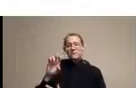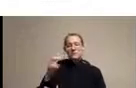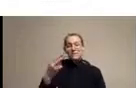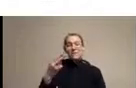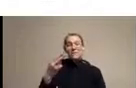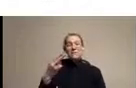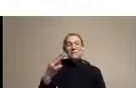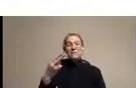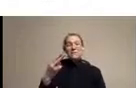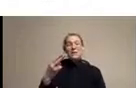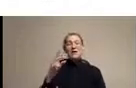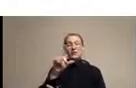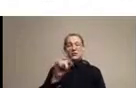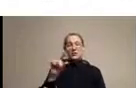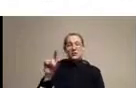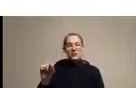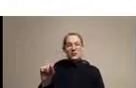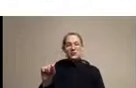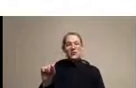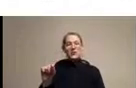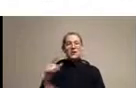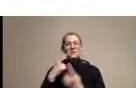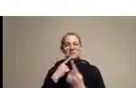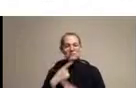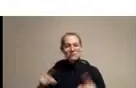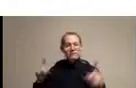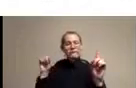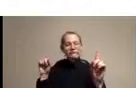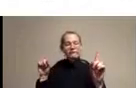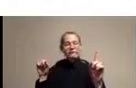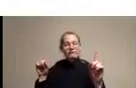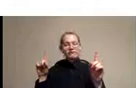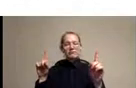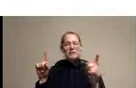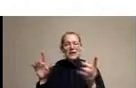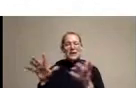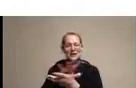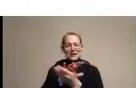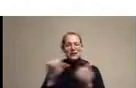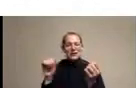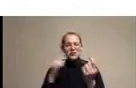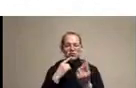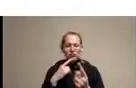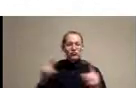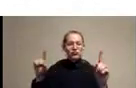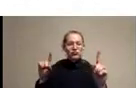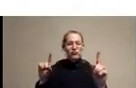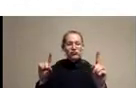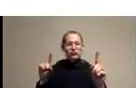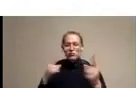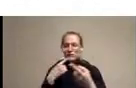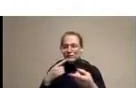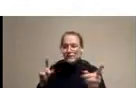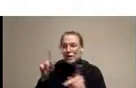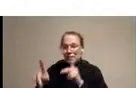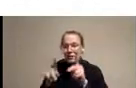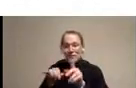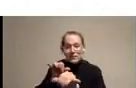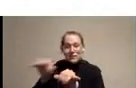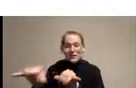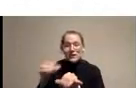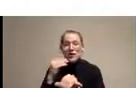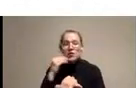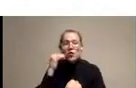emergency disaster declaration around COVID, what you see is that you had the people stay home. But the wealthiest, which is the gray line,